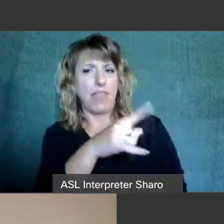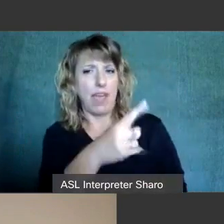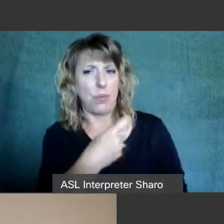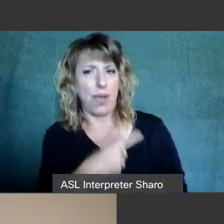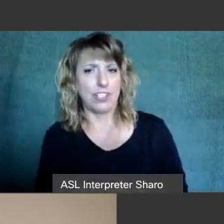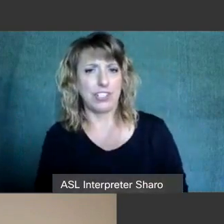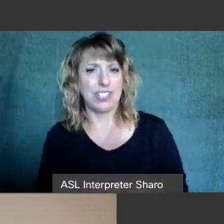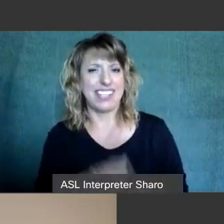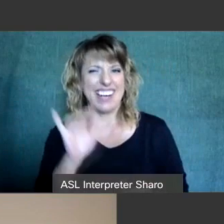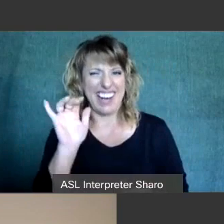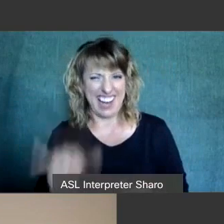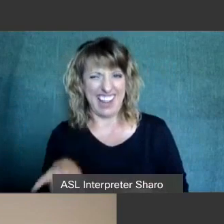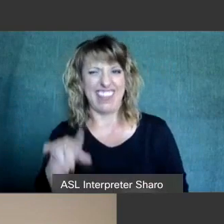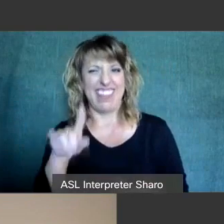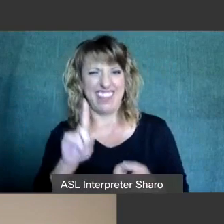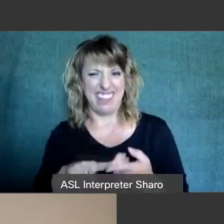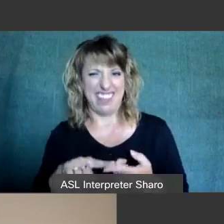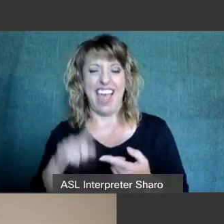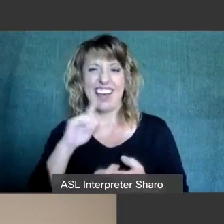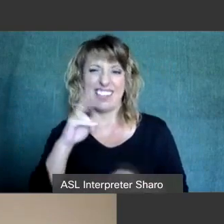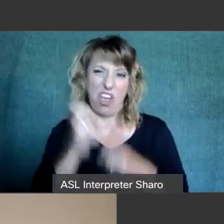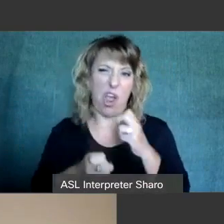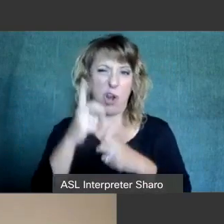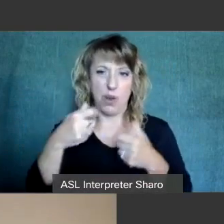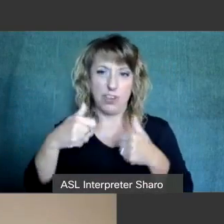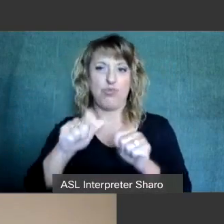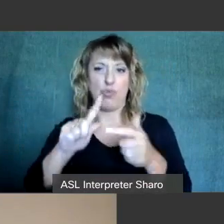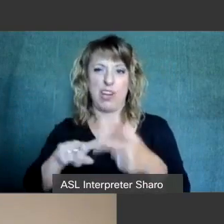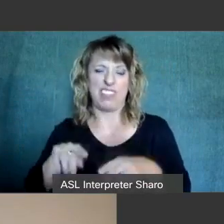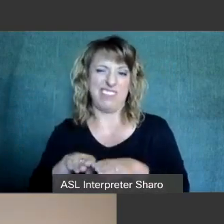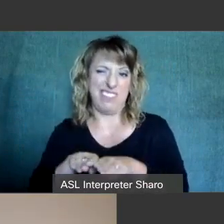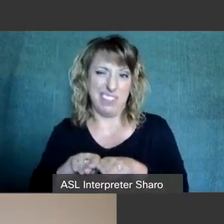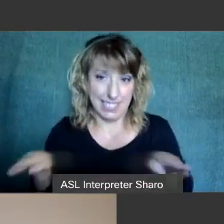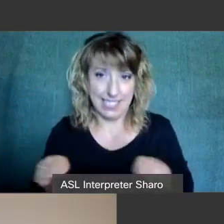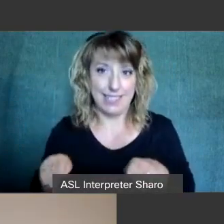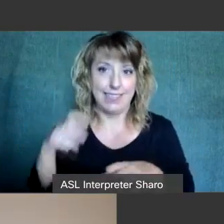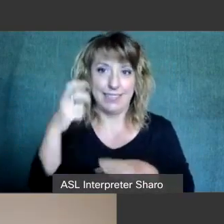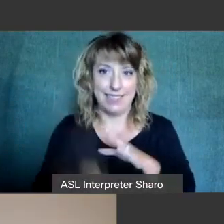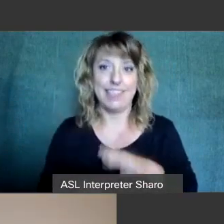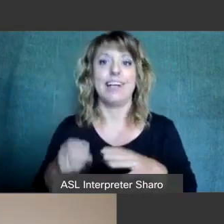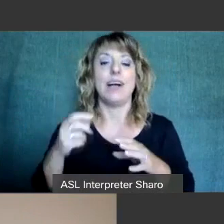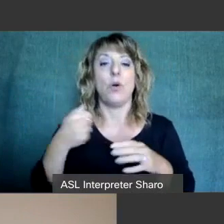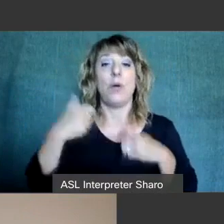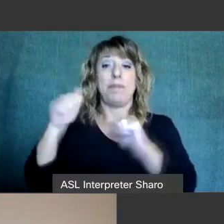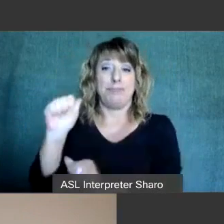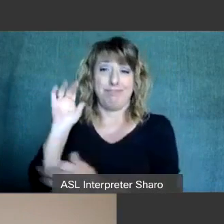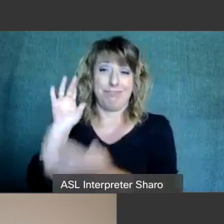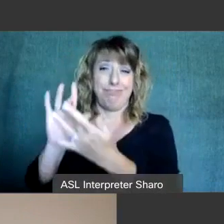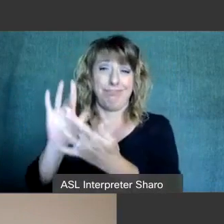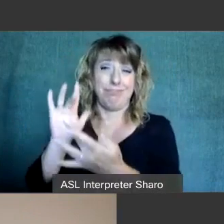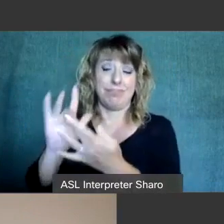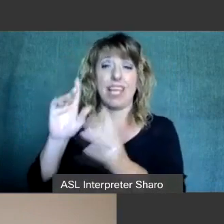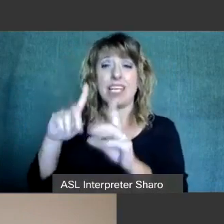the nut we have been trying to crack we have been trying to get with the department of education